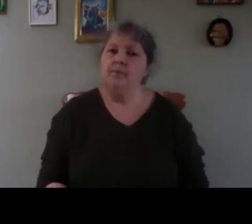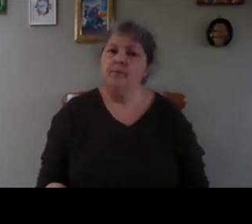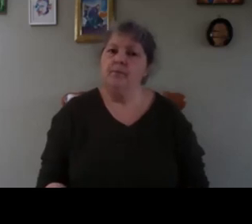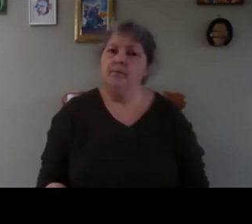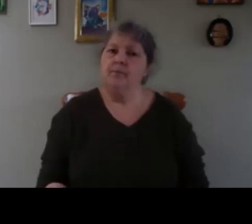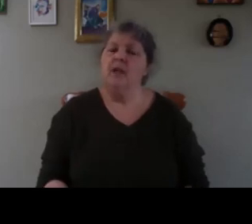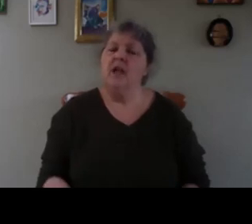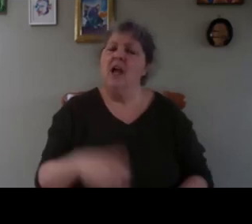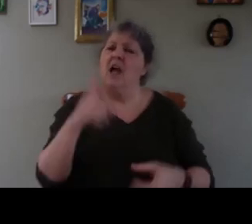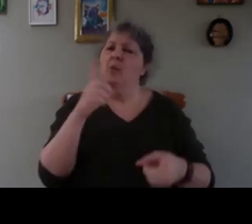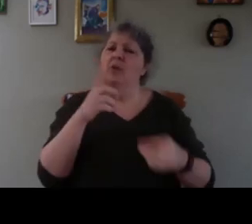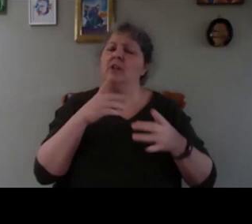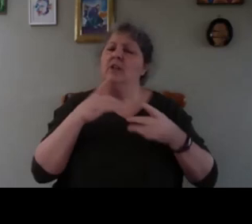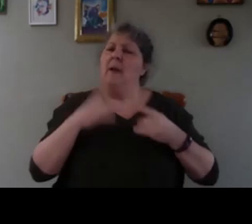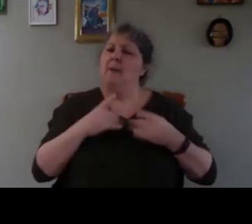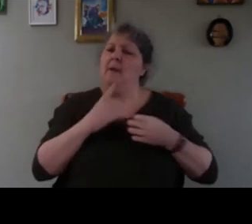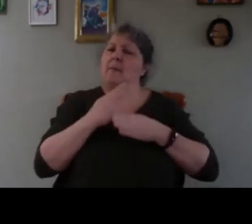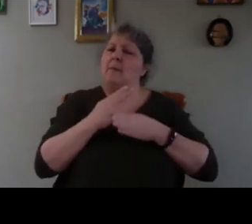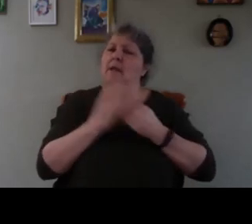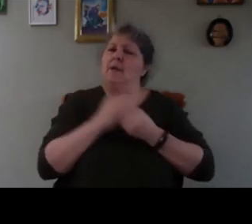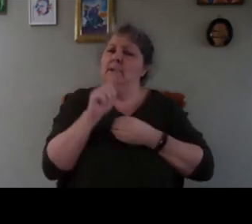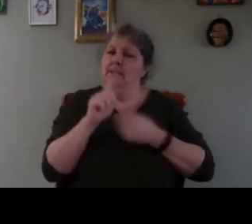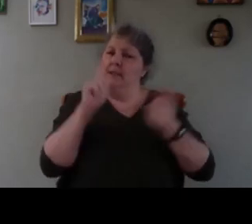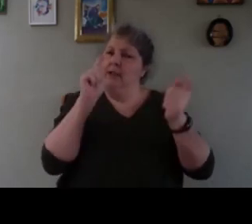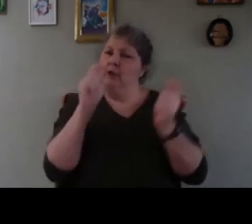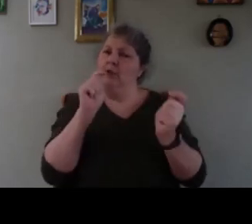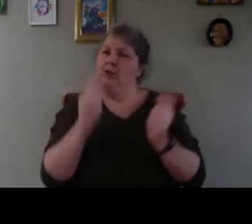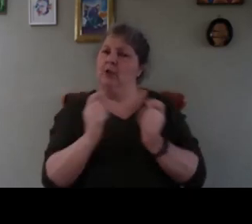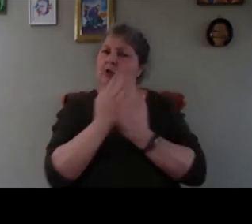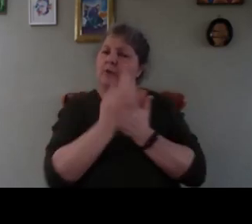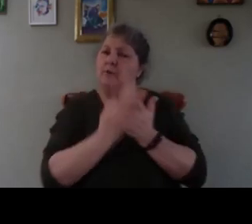it you know a bit you can see that some of the